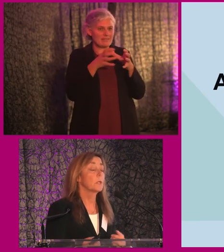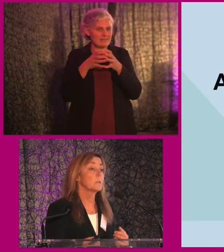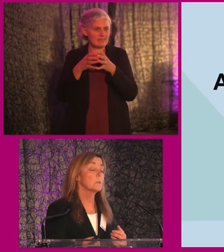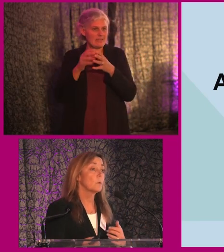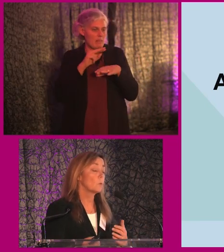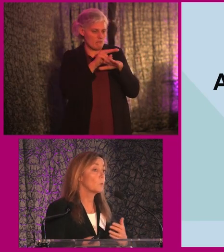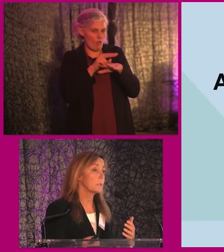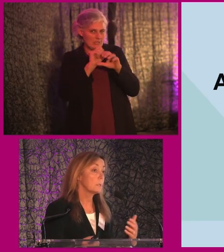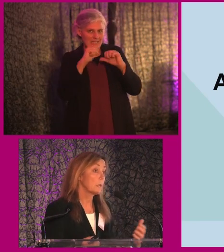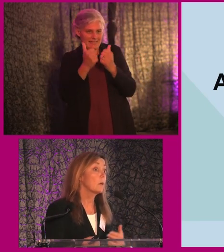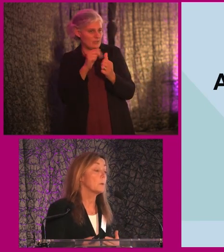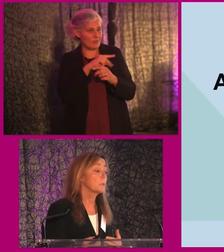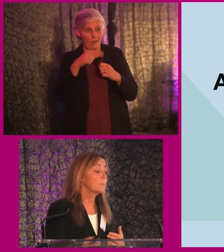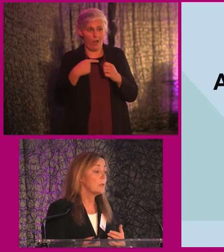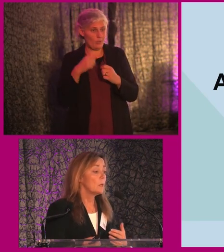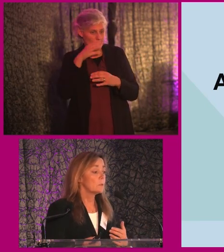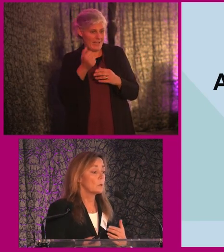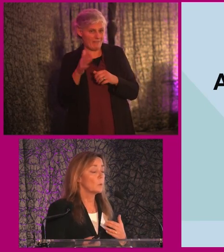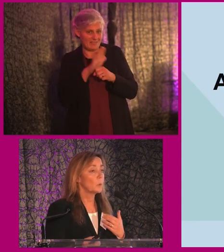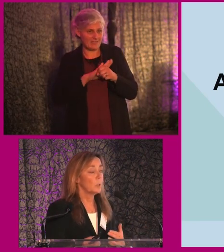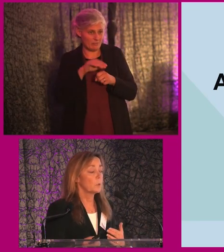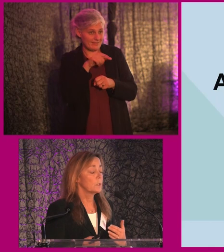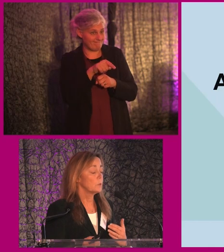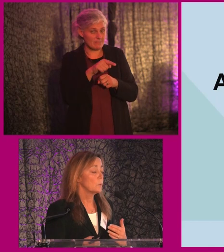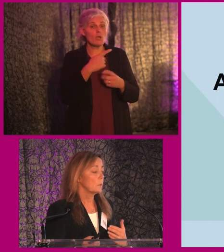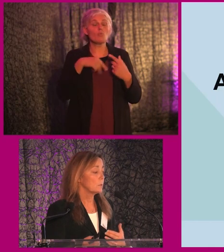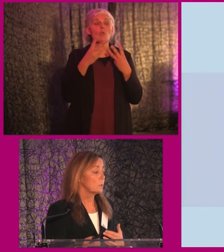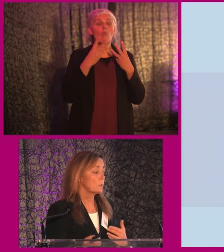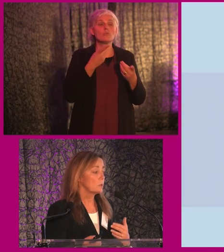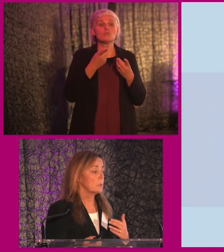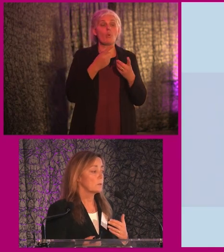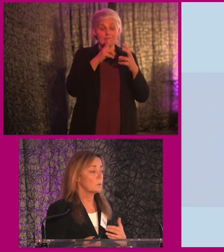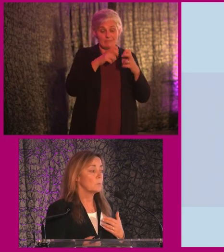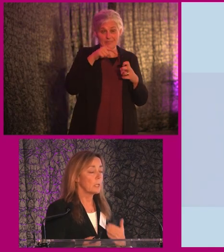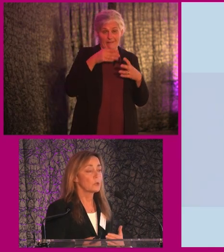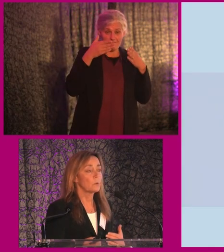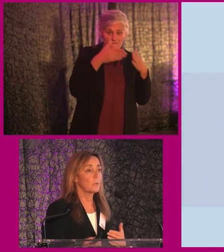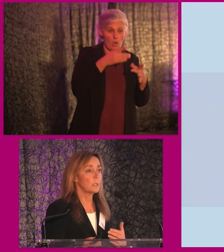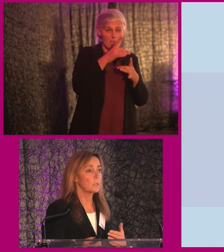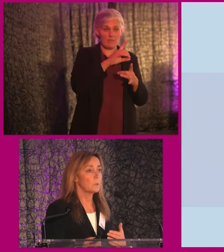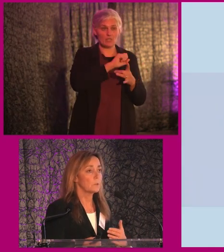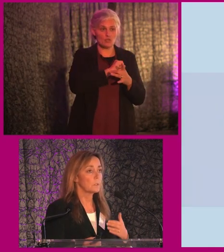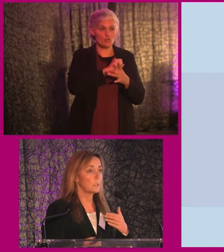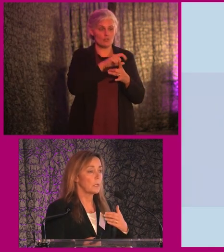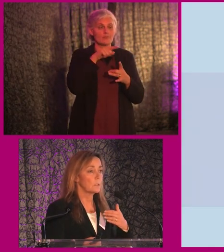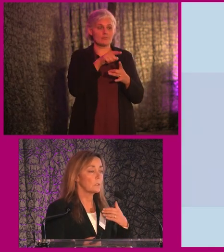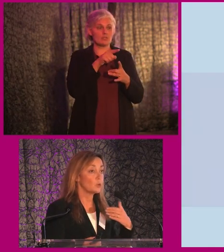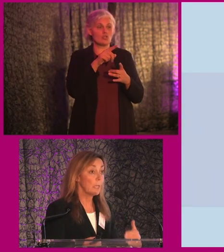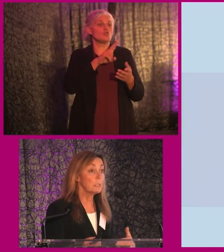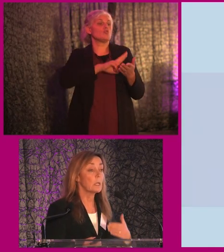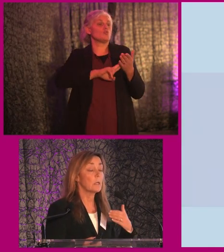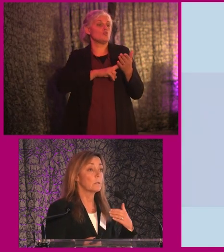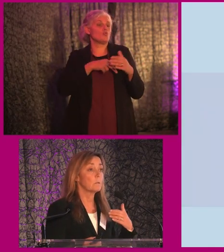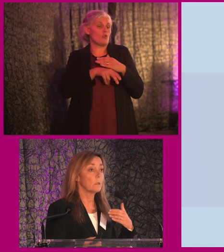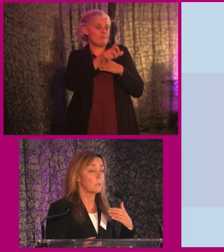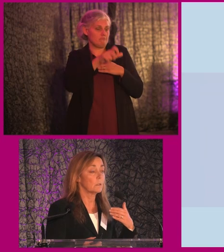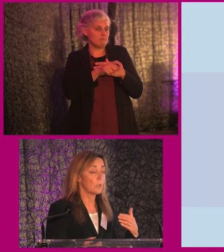monitoring agencies not always take care about. So what we wanted to do in this research is to make sure that end users get trained